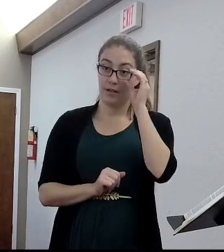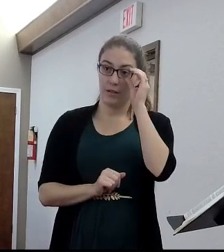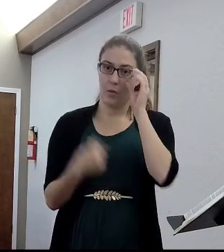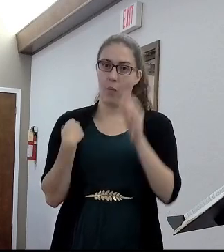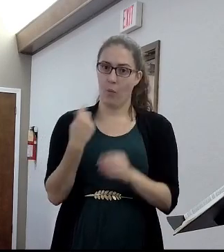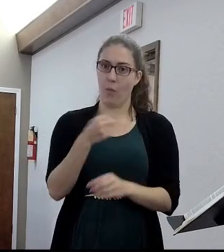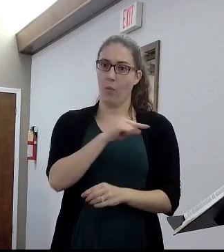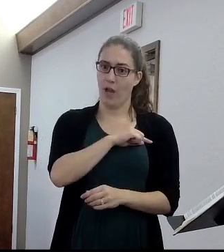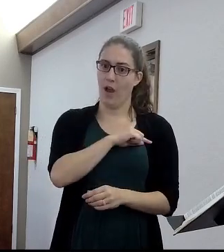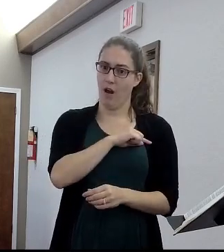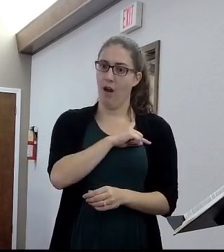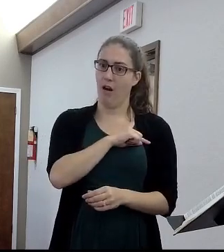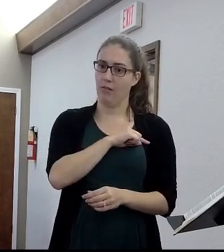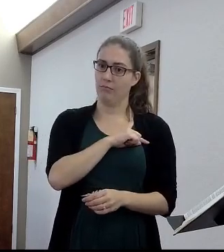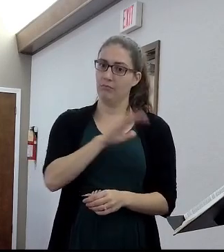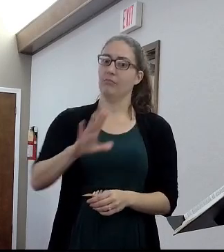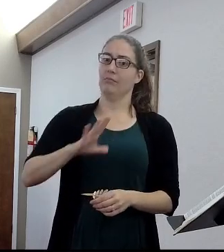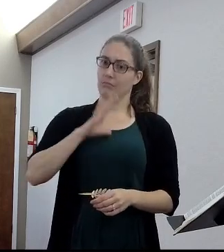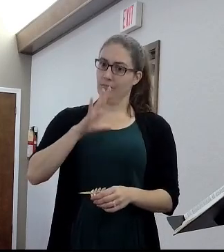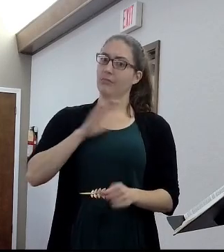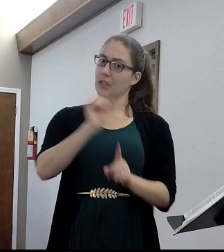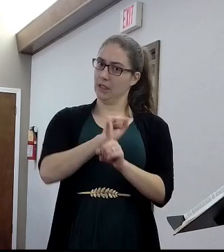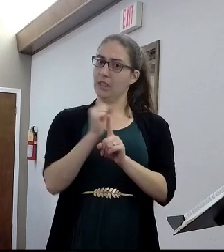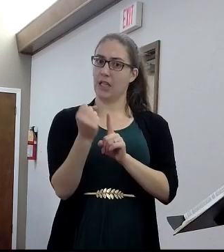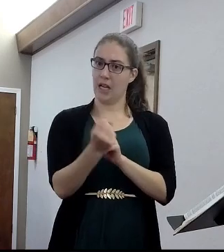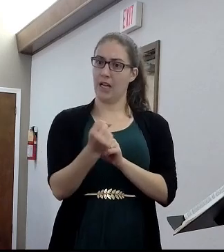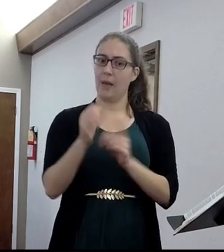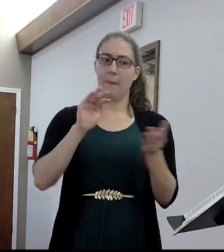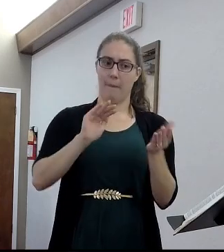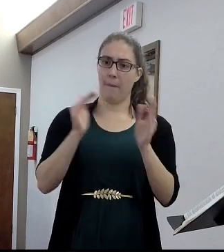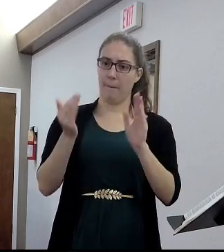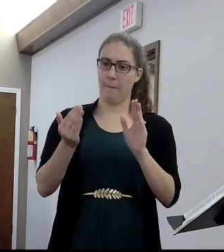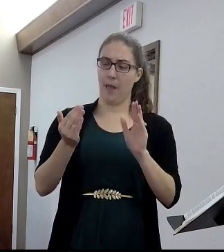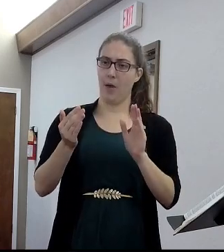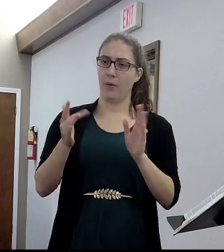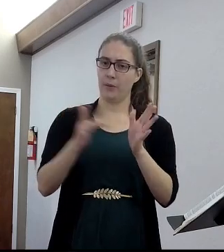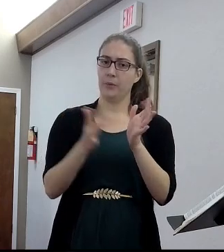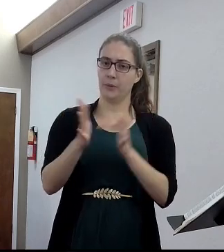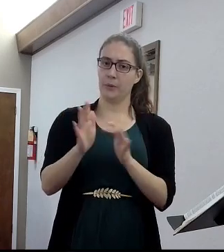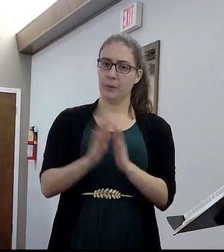literally high society to anybody in scripture. How many of you have ever thought that?